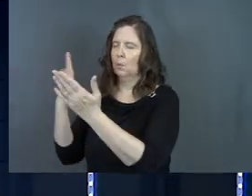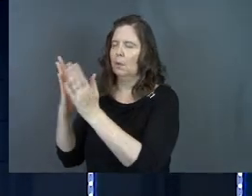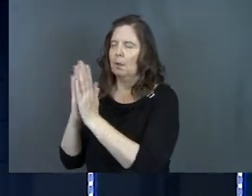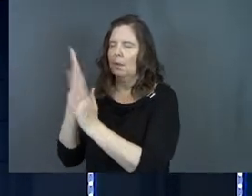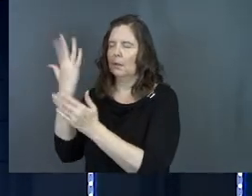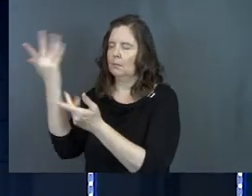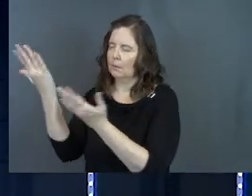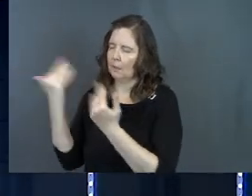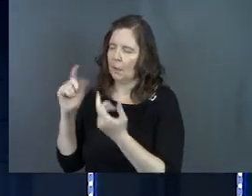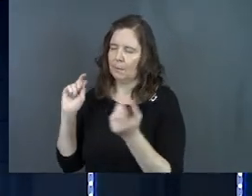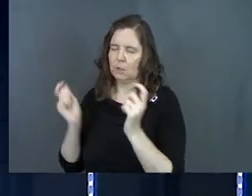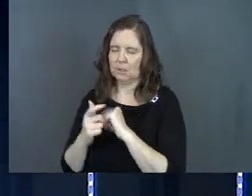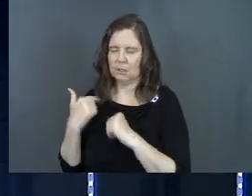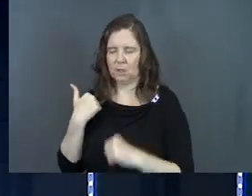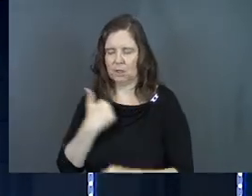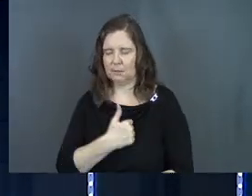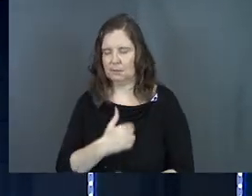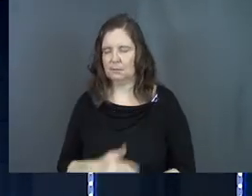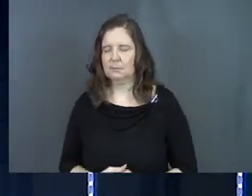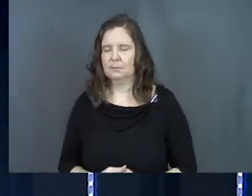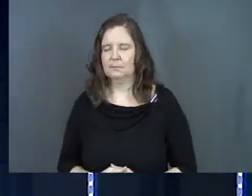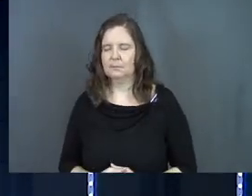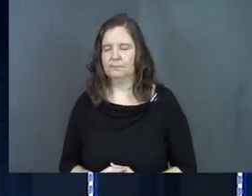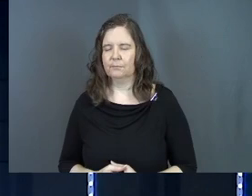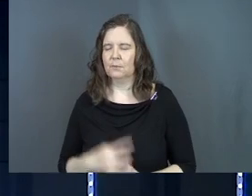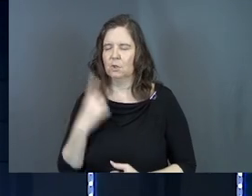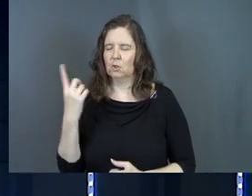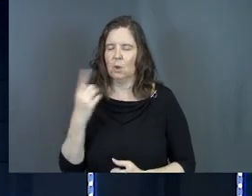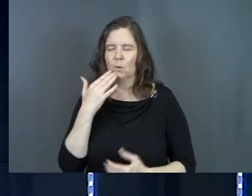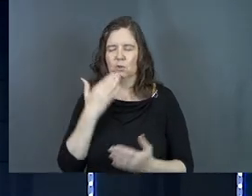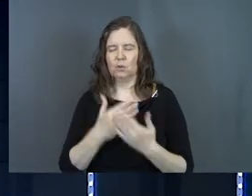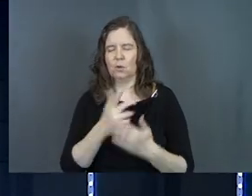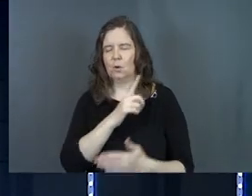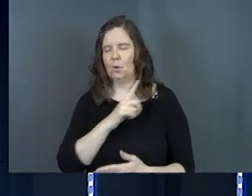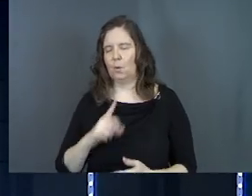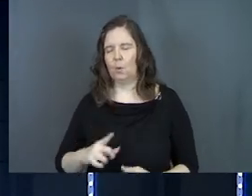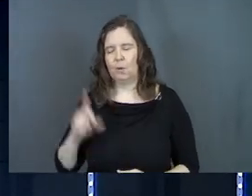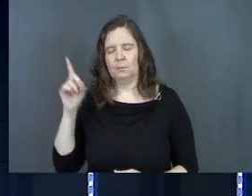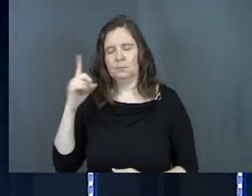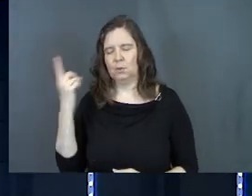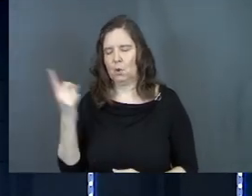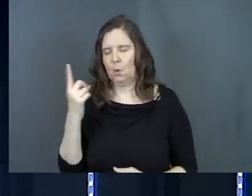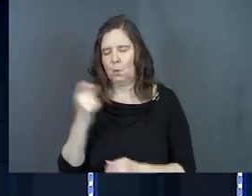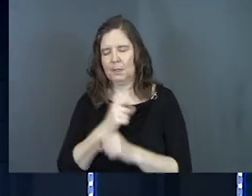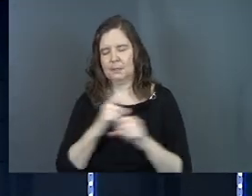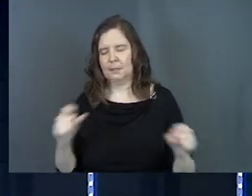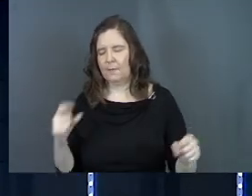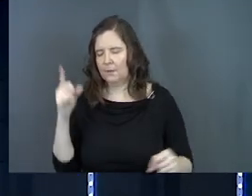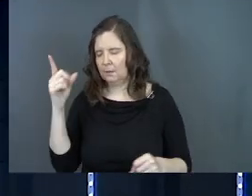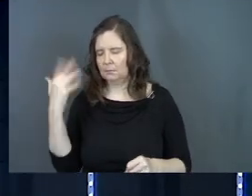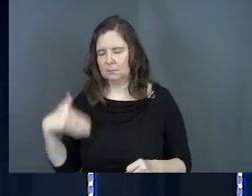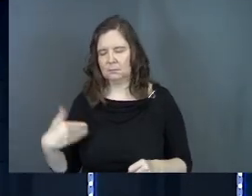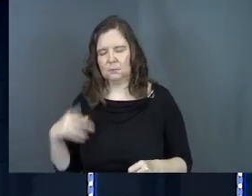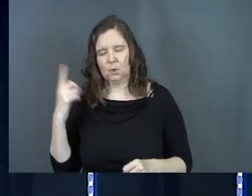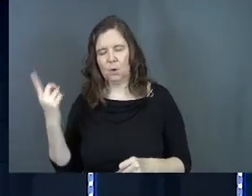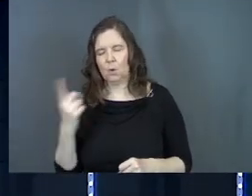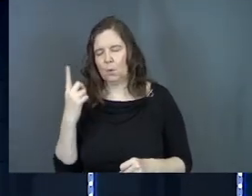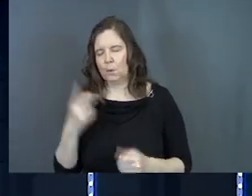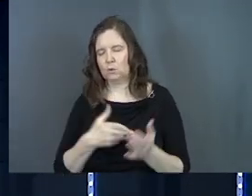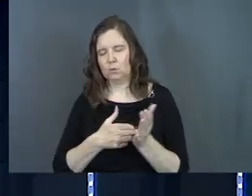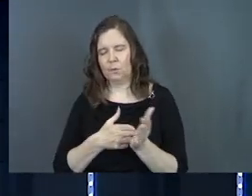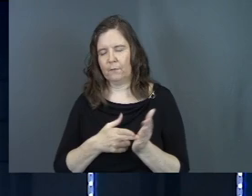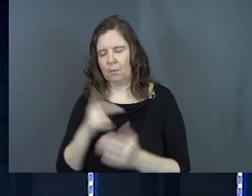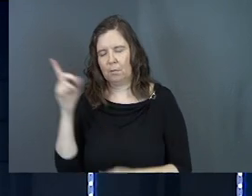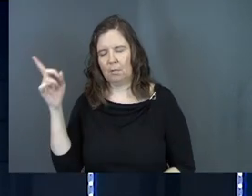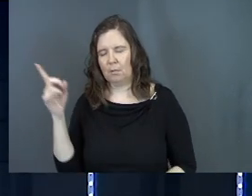and we ask God, come and change us. You're always good, Lord. You're always saving. You're always